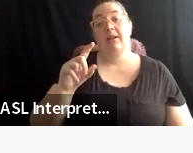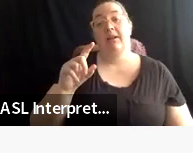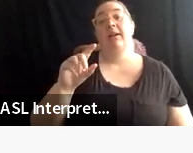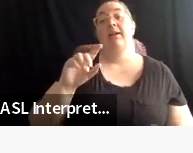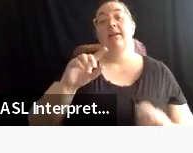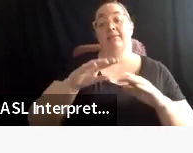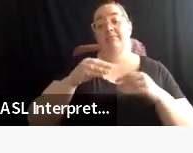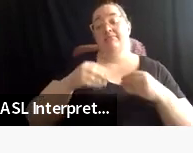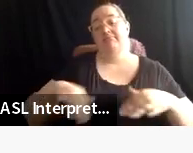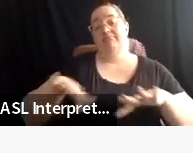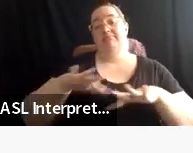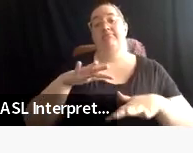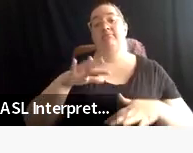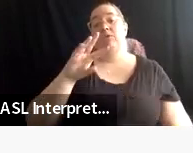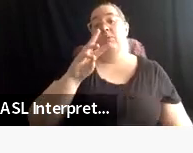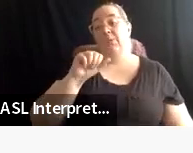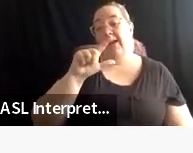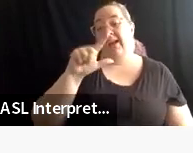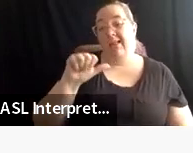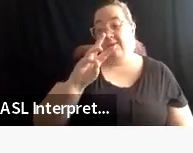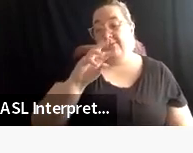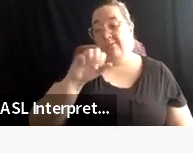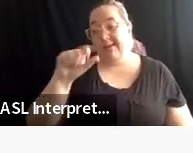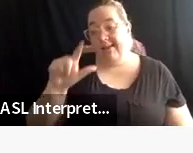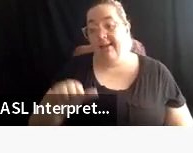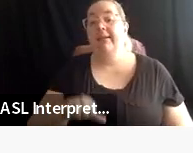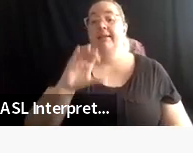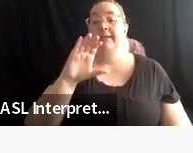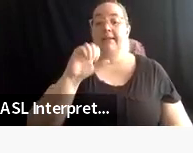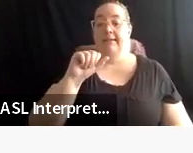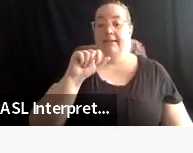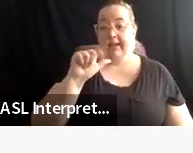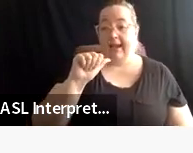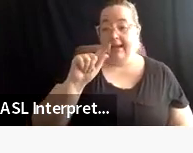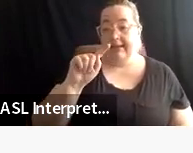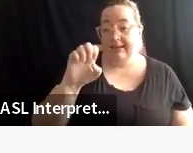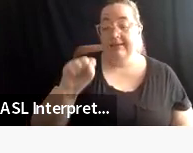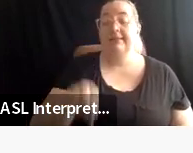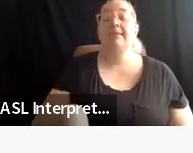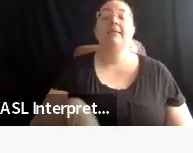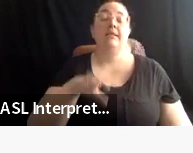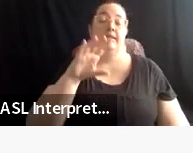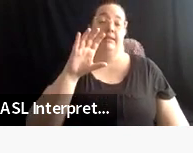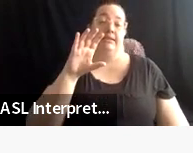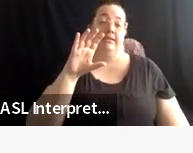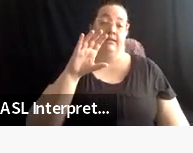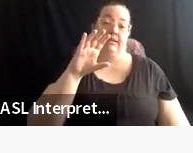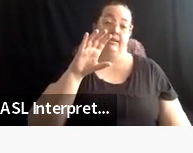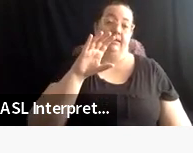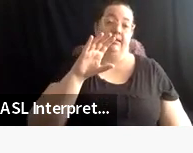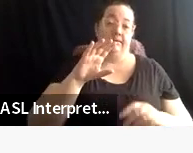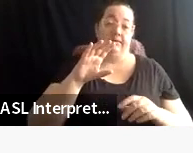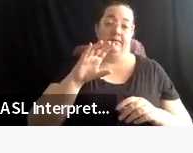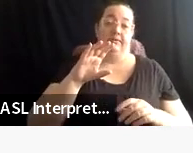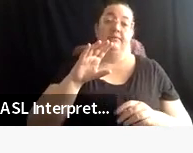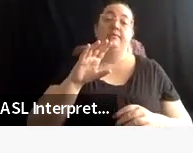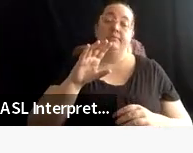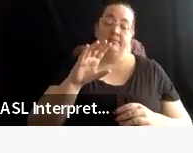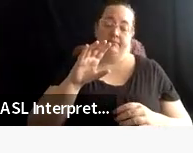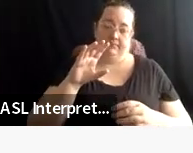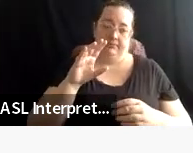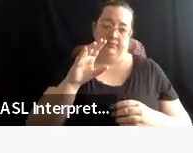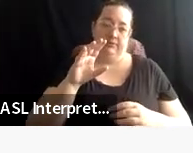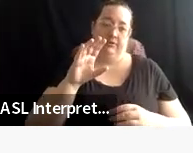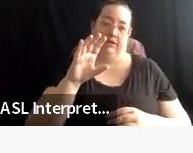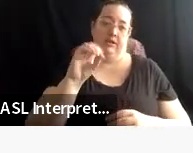Walla, the Cowlitz, the Clackamas, the Confederated Tribes of Grand Ronde, and the Confederated Tribes of Siletz